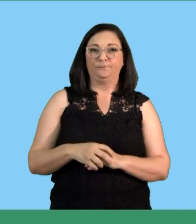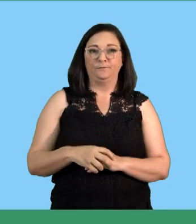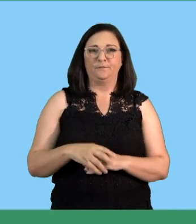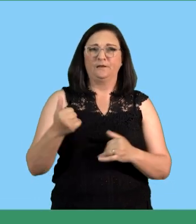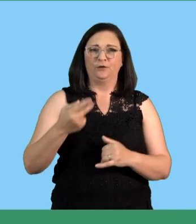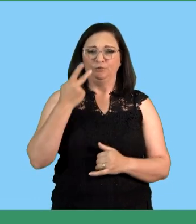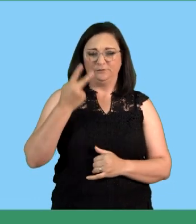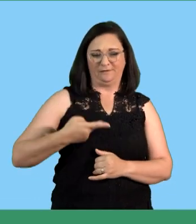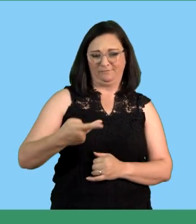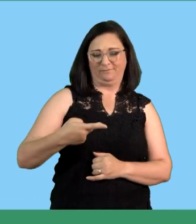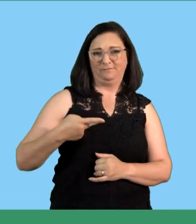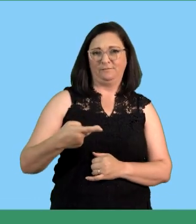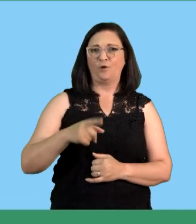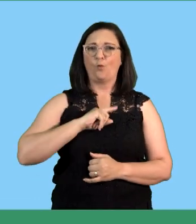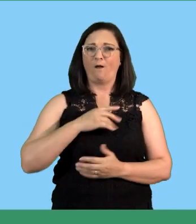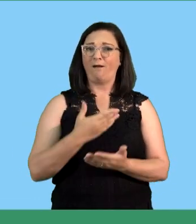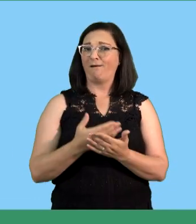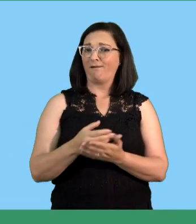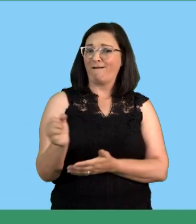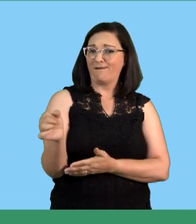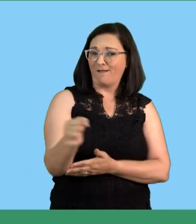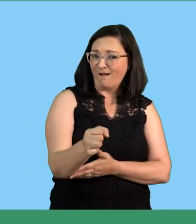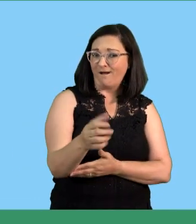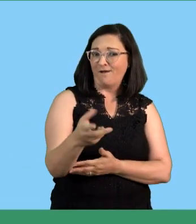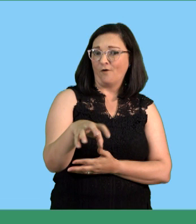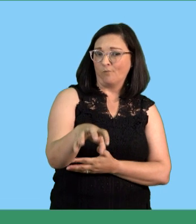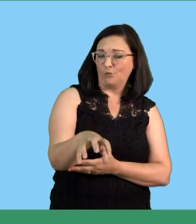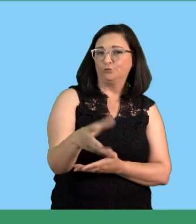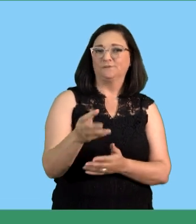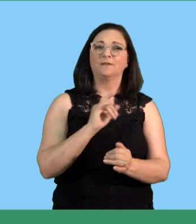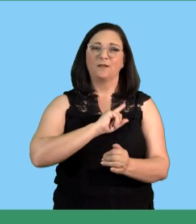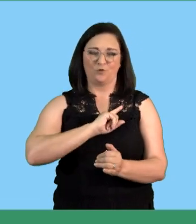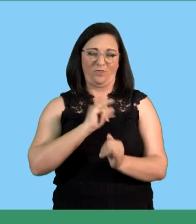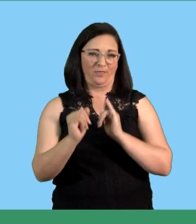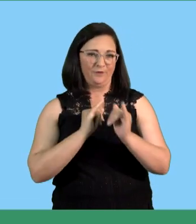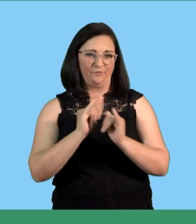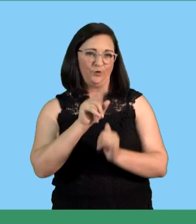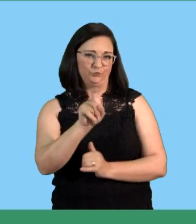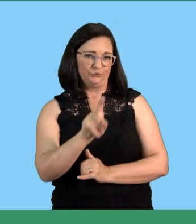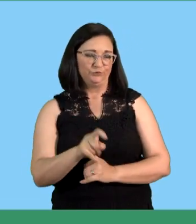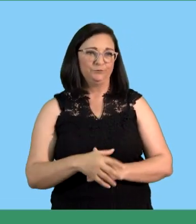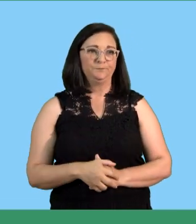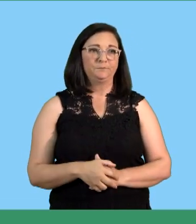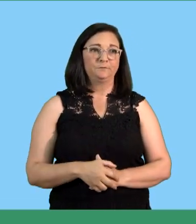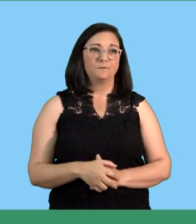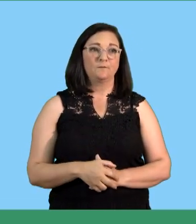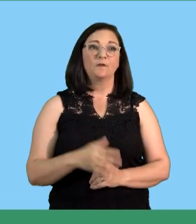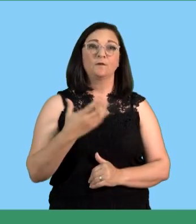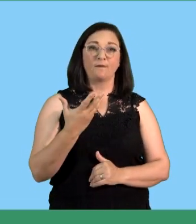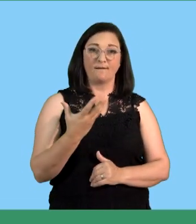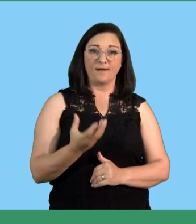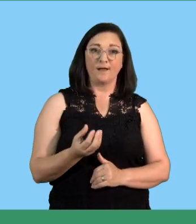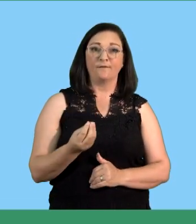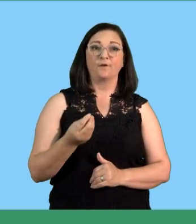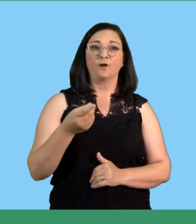assess whether the applicant should be hired for a vacancy so that is an interview all right we've got an interviewer which